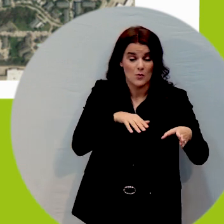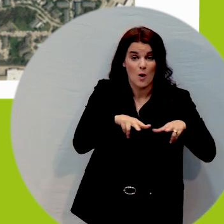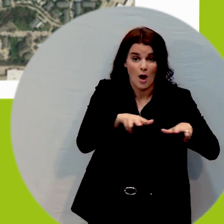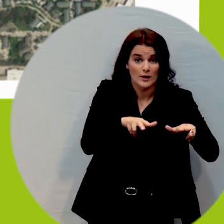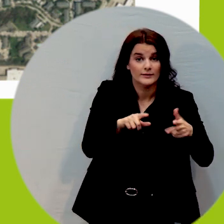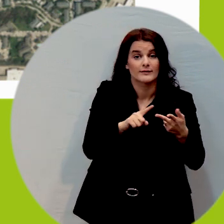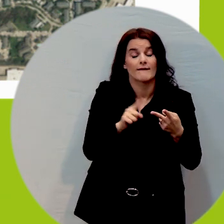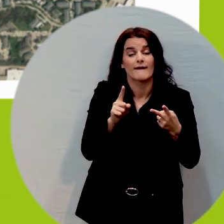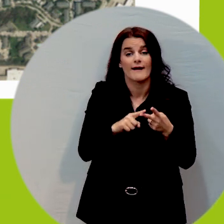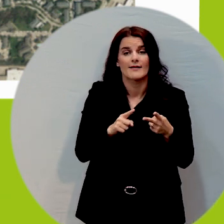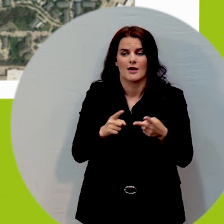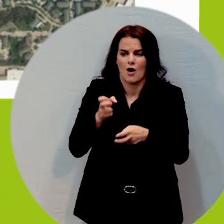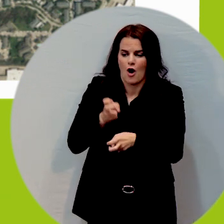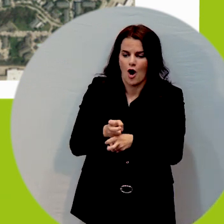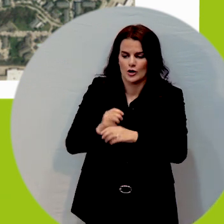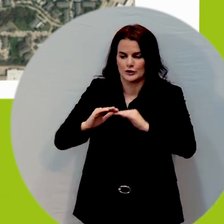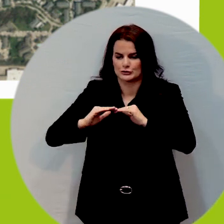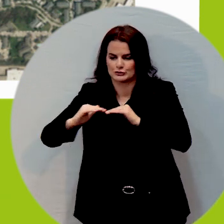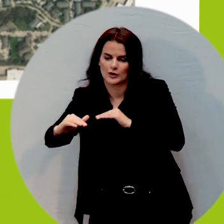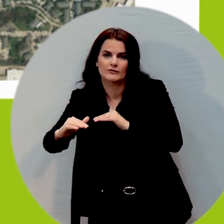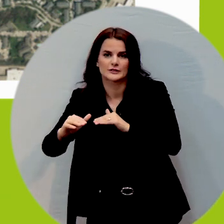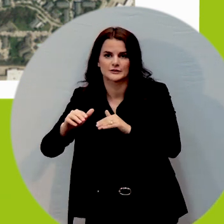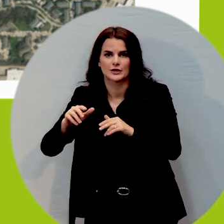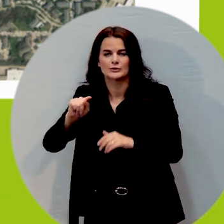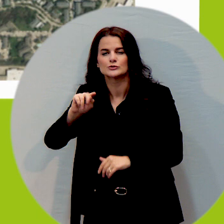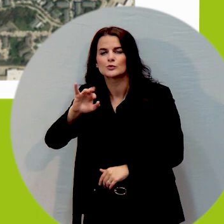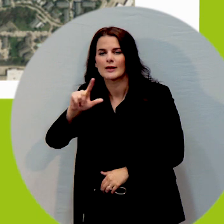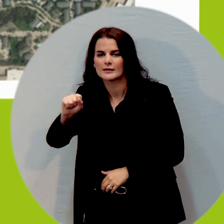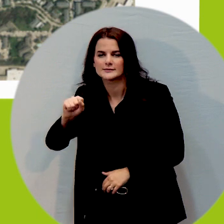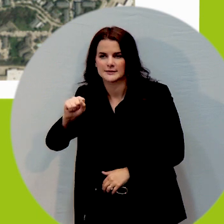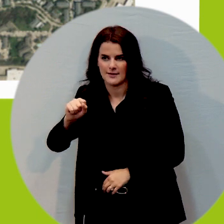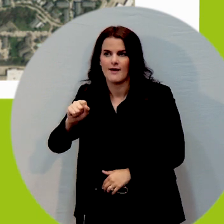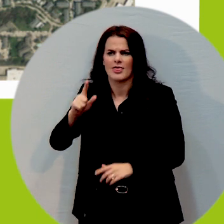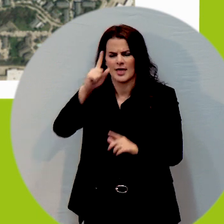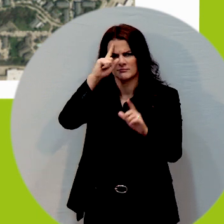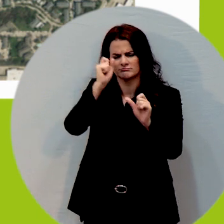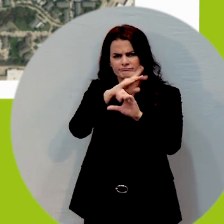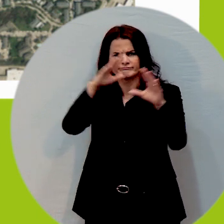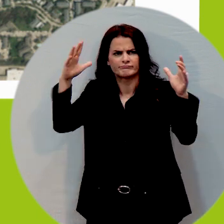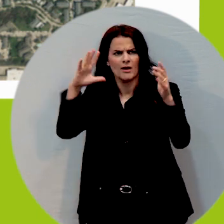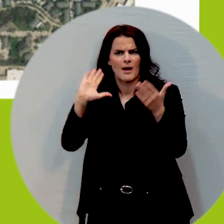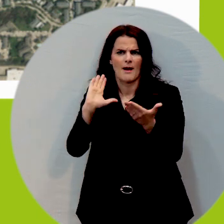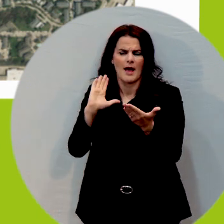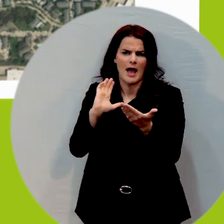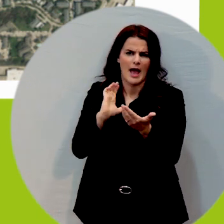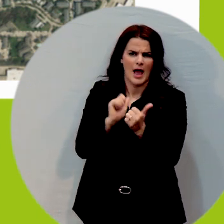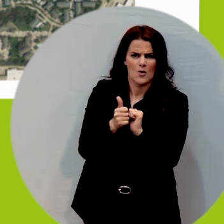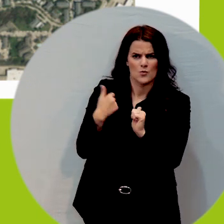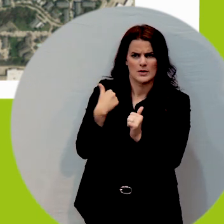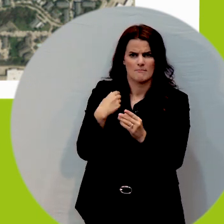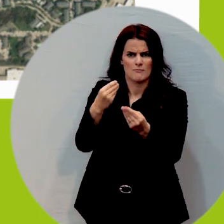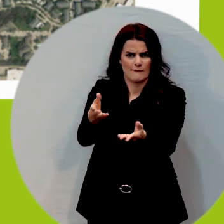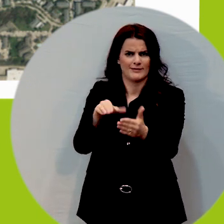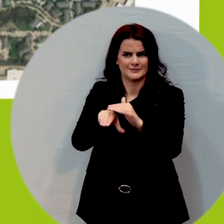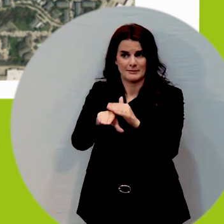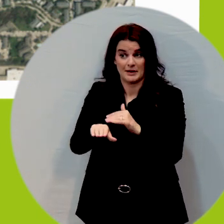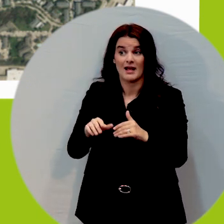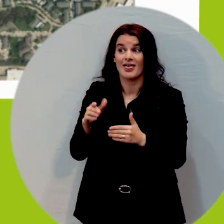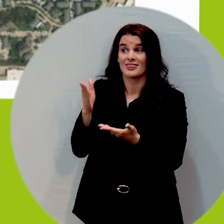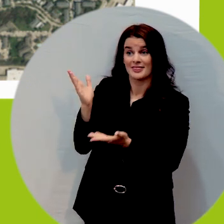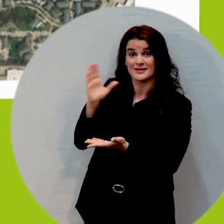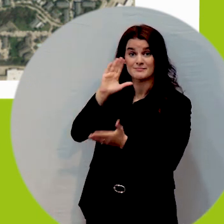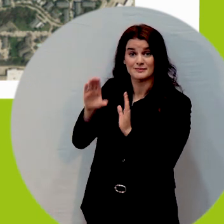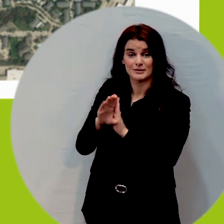of the scope of the project. So the image we see on screen here is a picture of one of the parks here in Allen